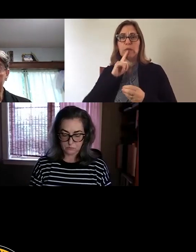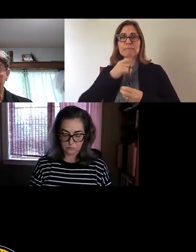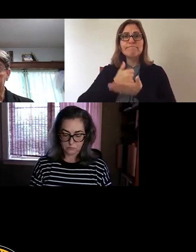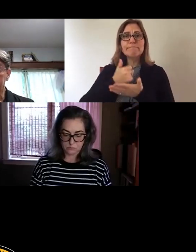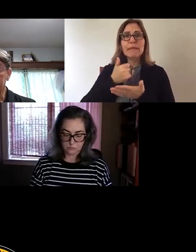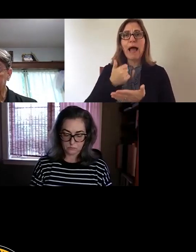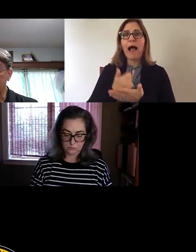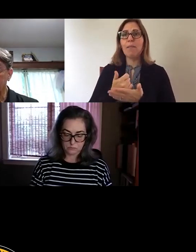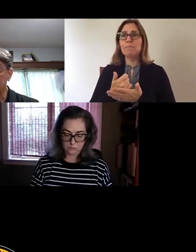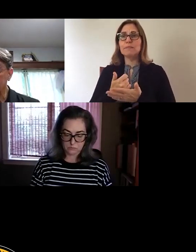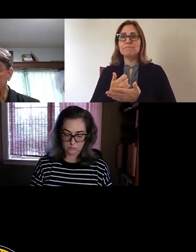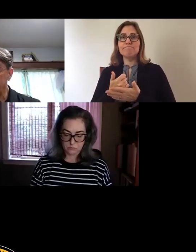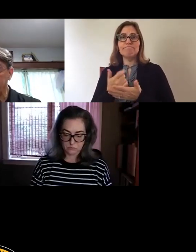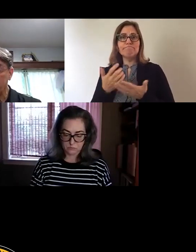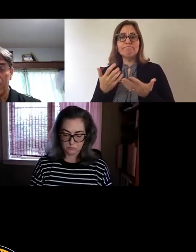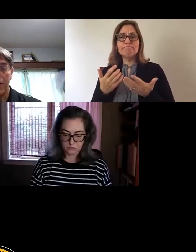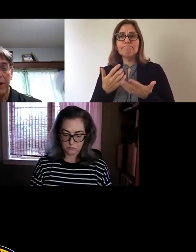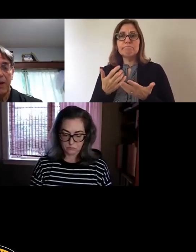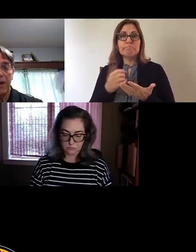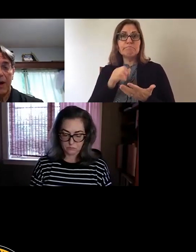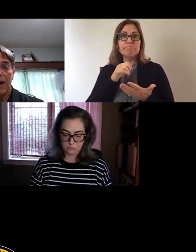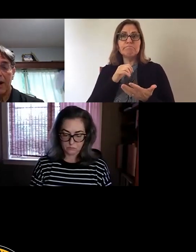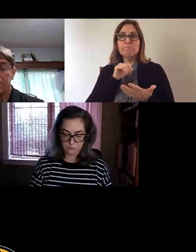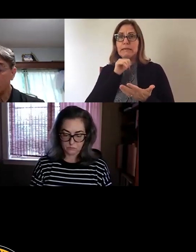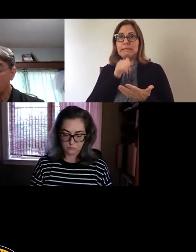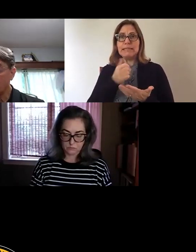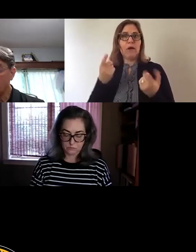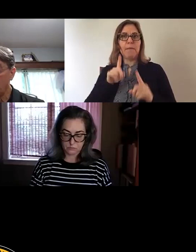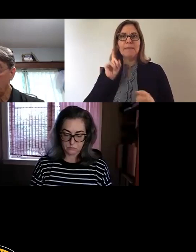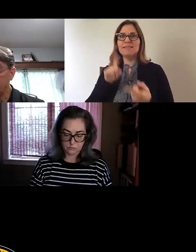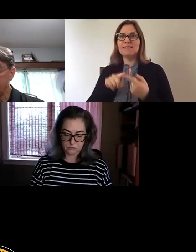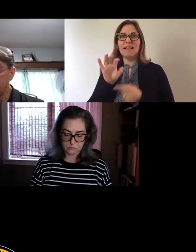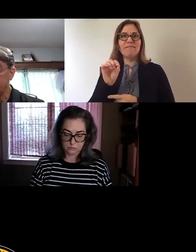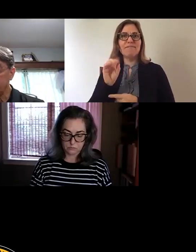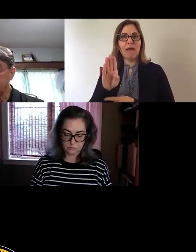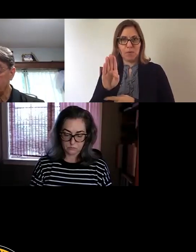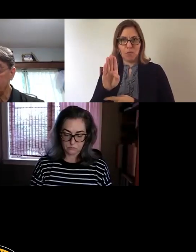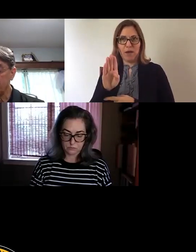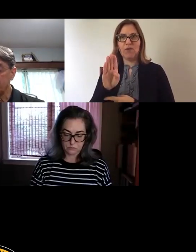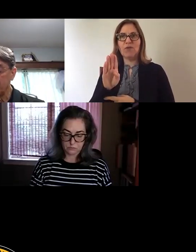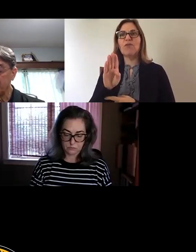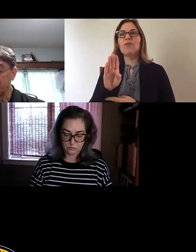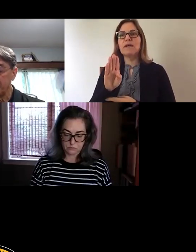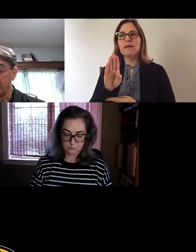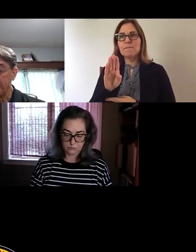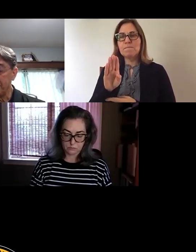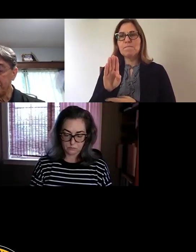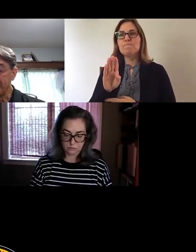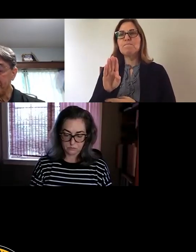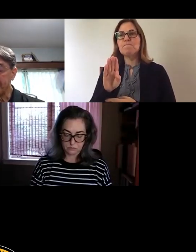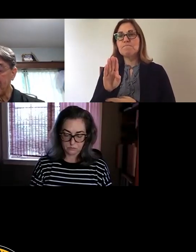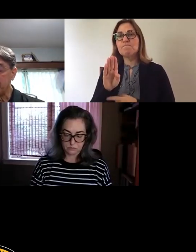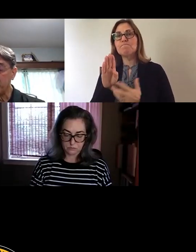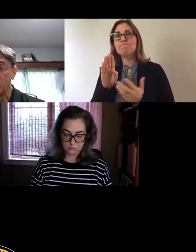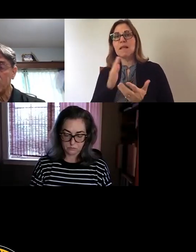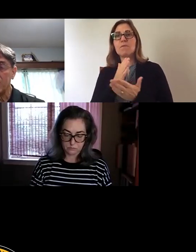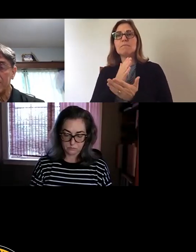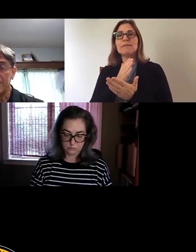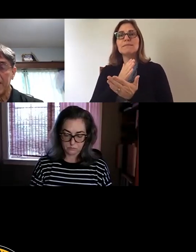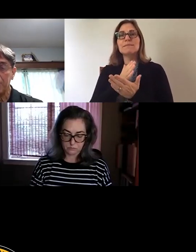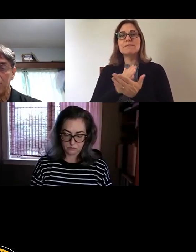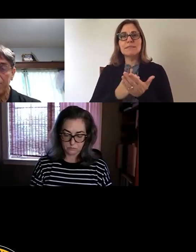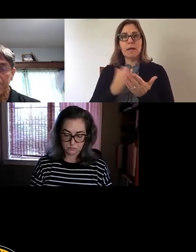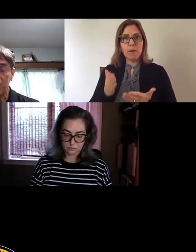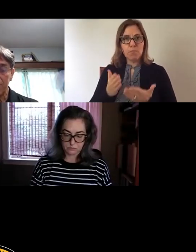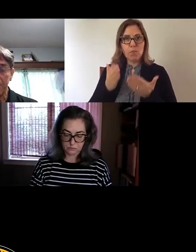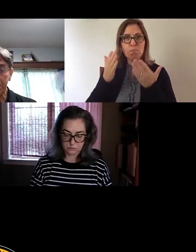that didn't happen until February. There were a lot of, there was some proposals on